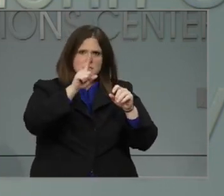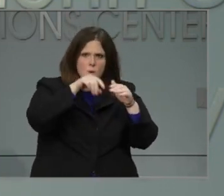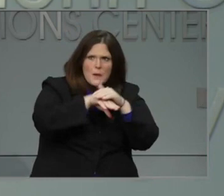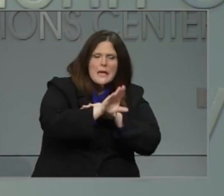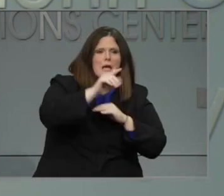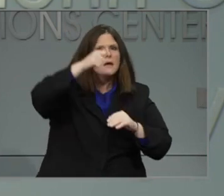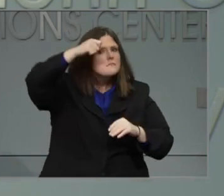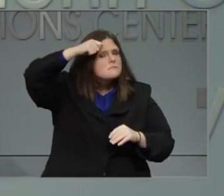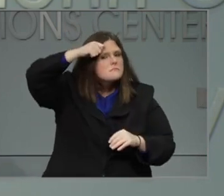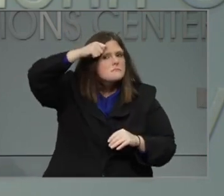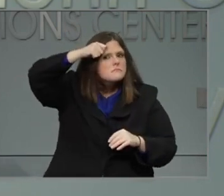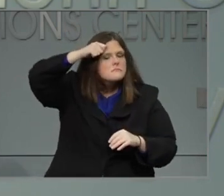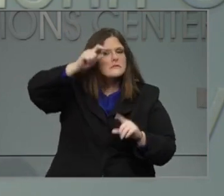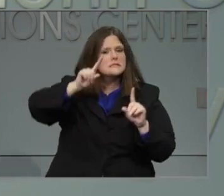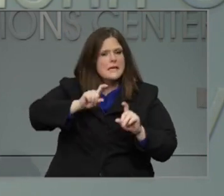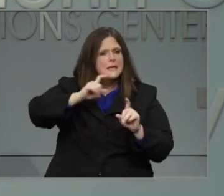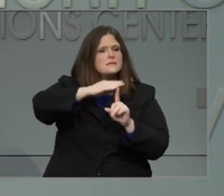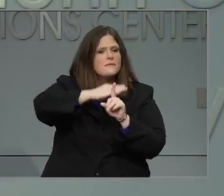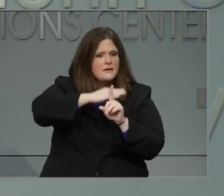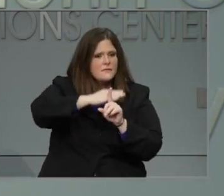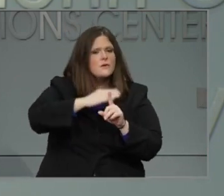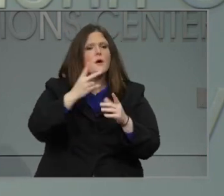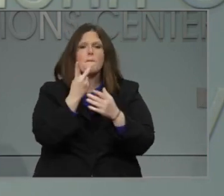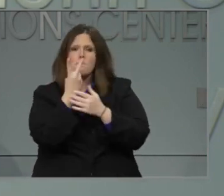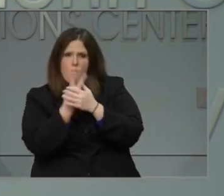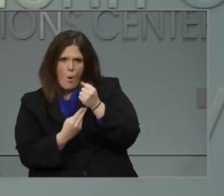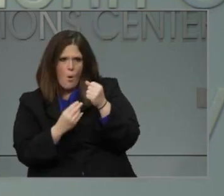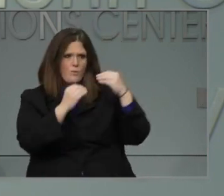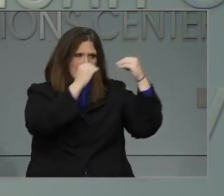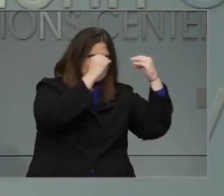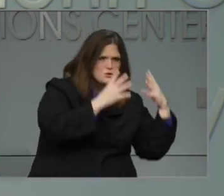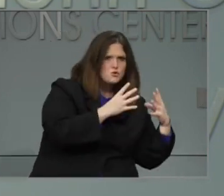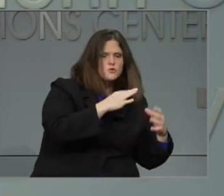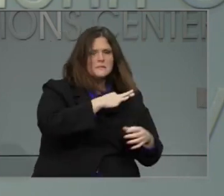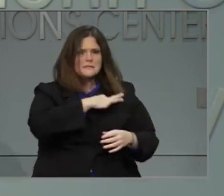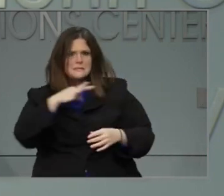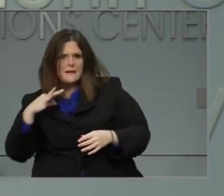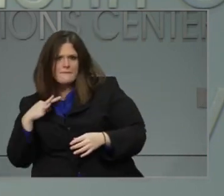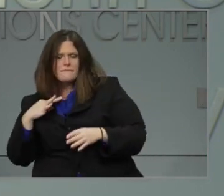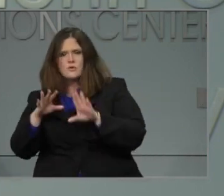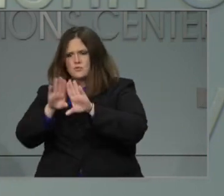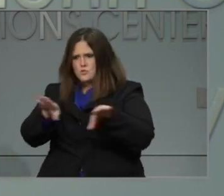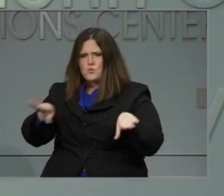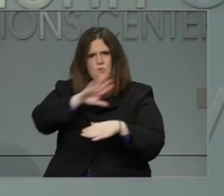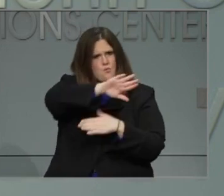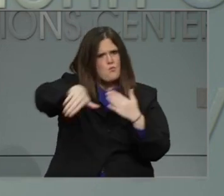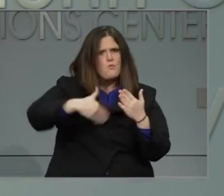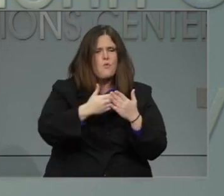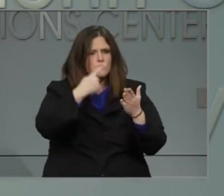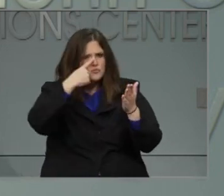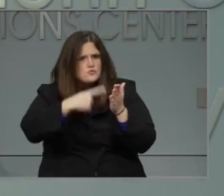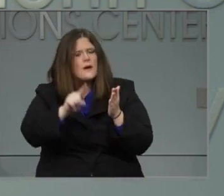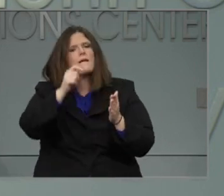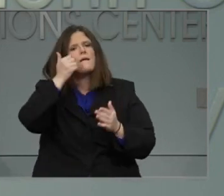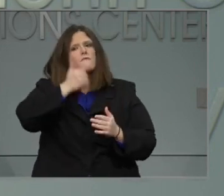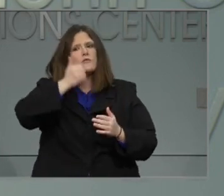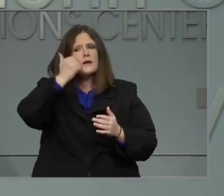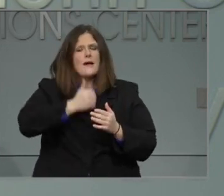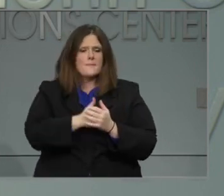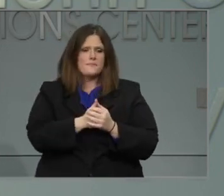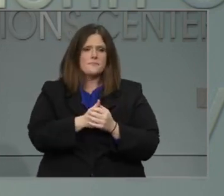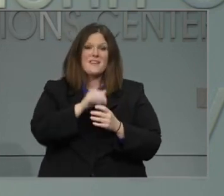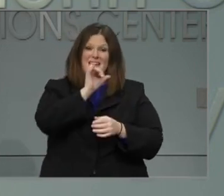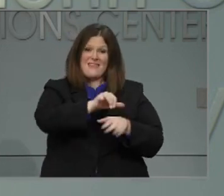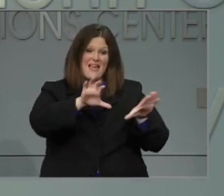But plan A does not require schools to reduce the number of children in the classroom. Students in grades six through